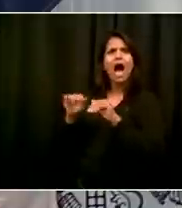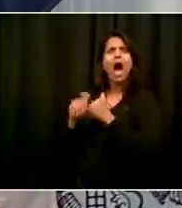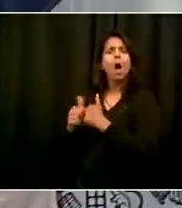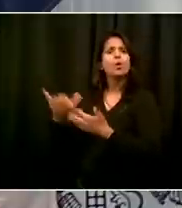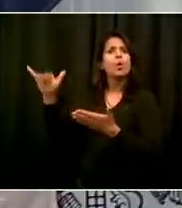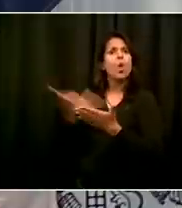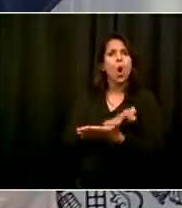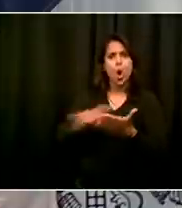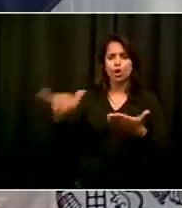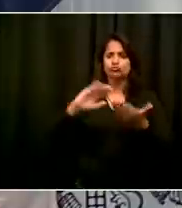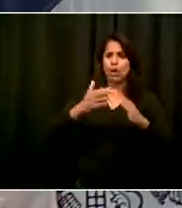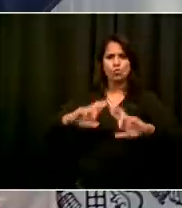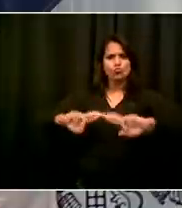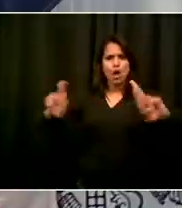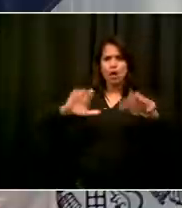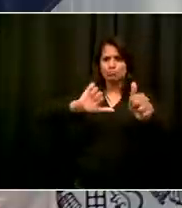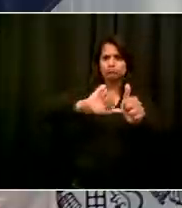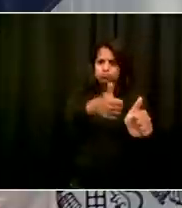to resurgence.